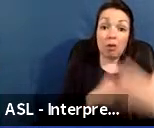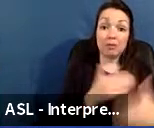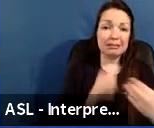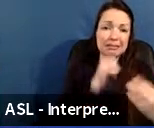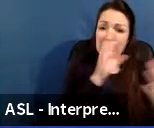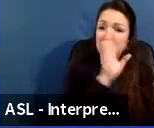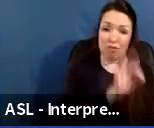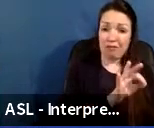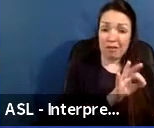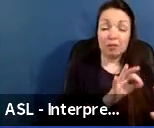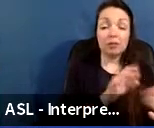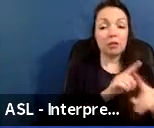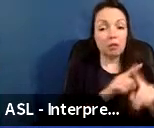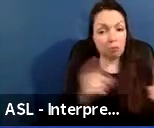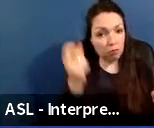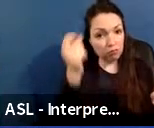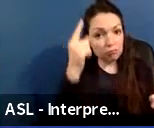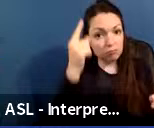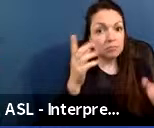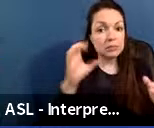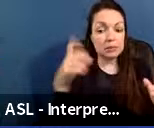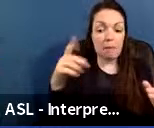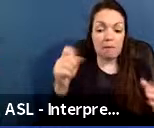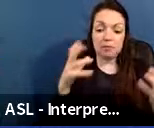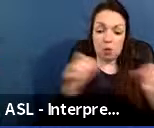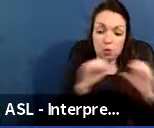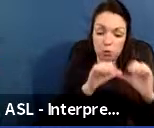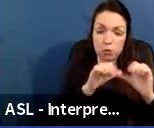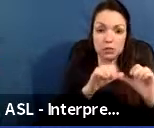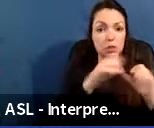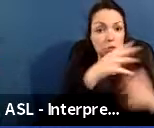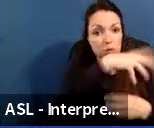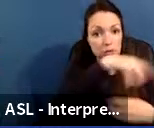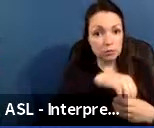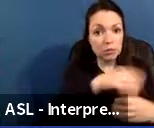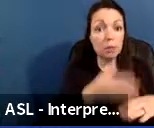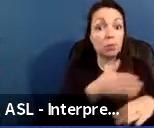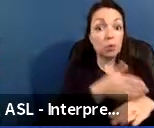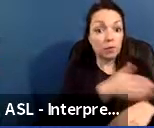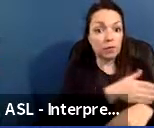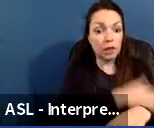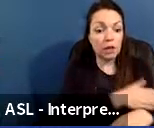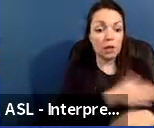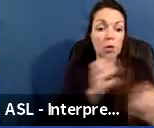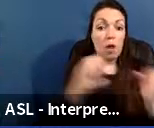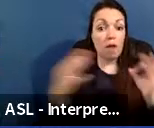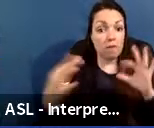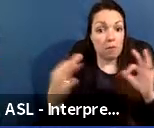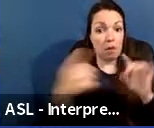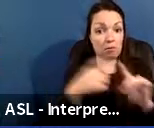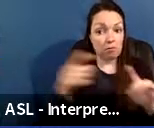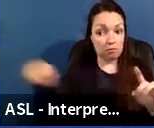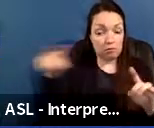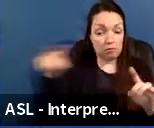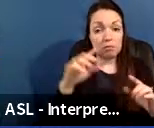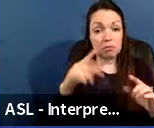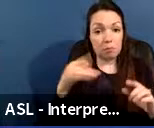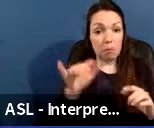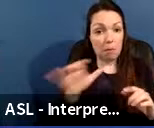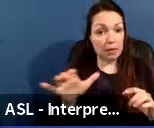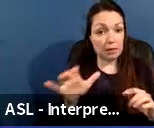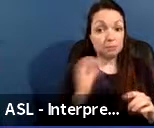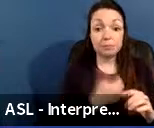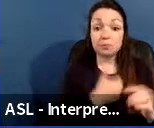is committed to improving this process continuously and incorporating public feedback like these meetings today. Our approach this year follows the